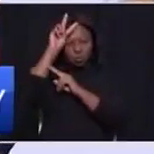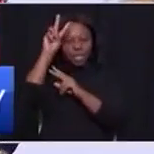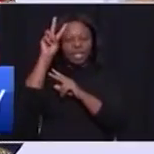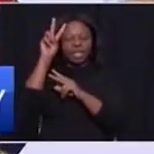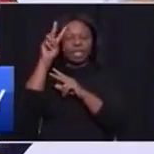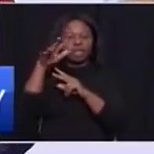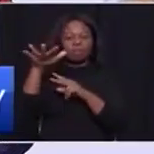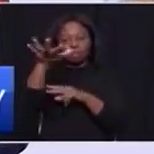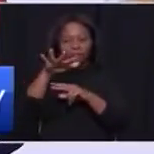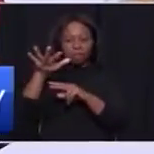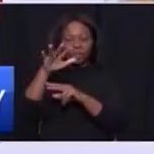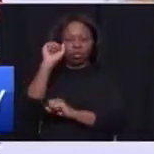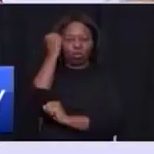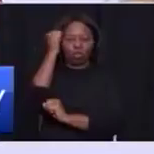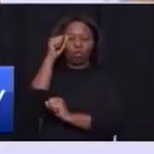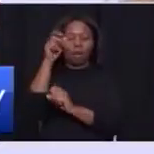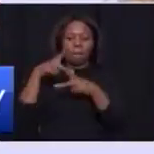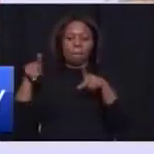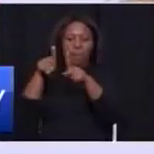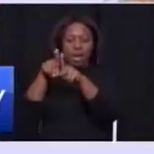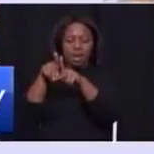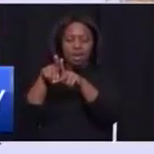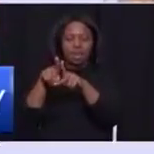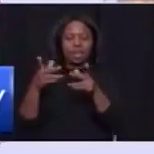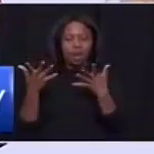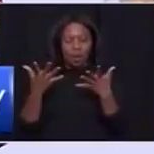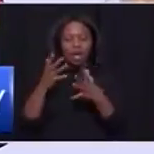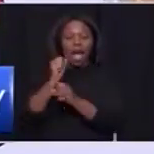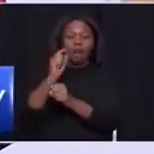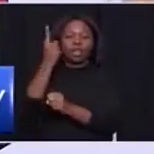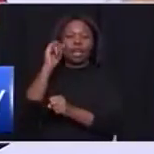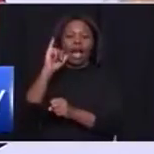industrial park at the Gauteng IDZ.